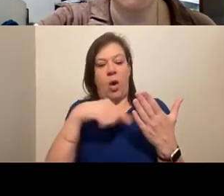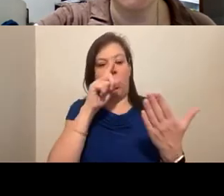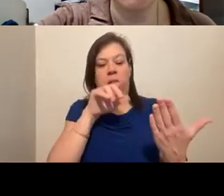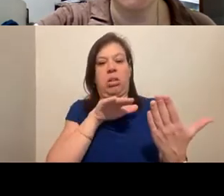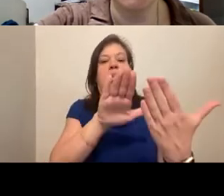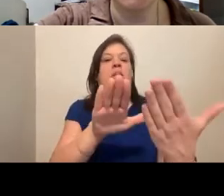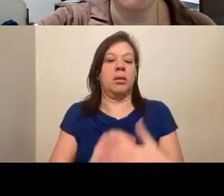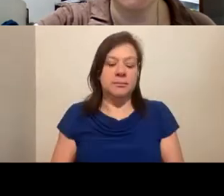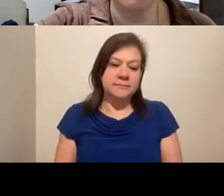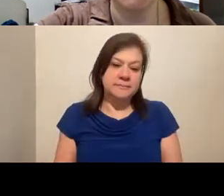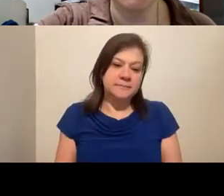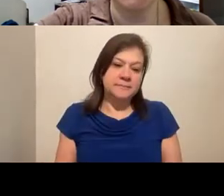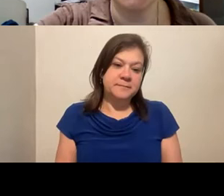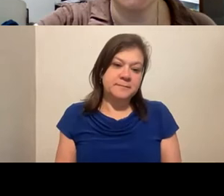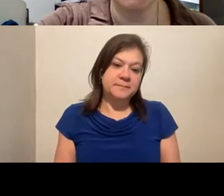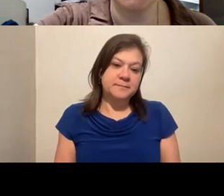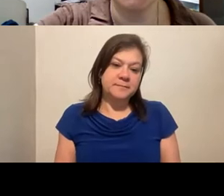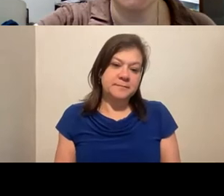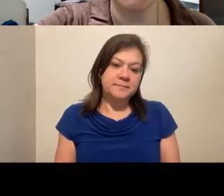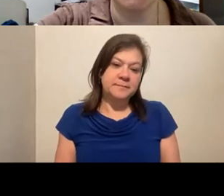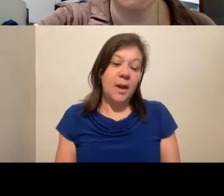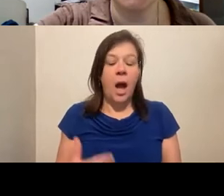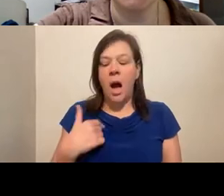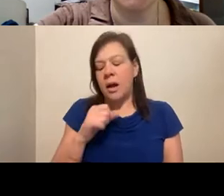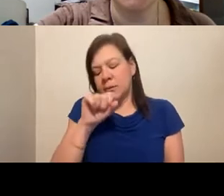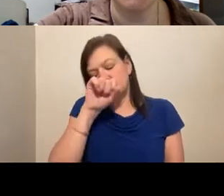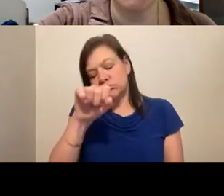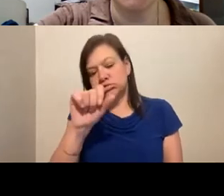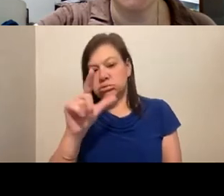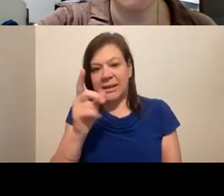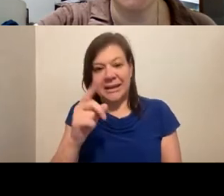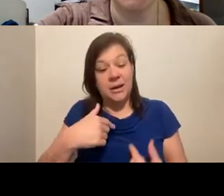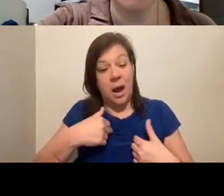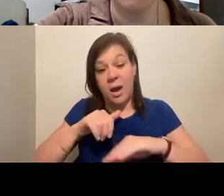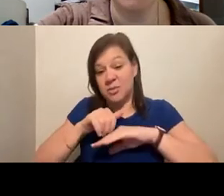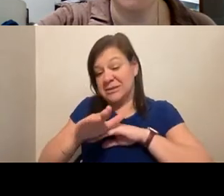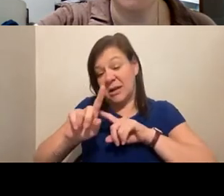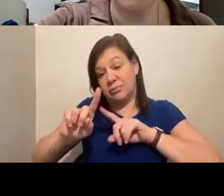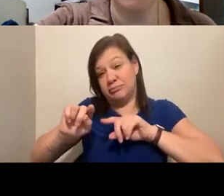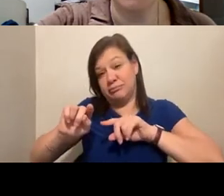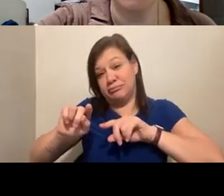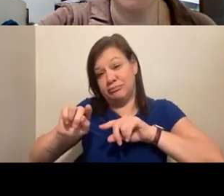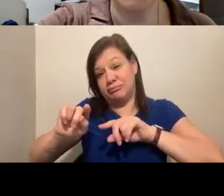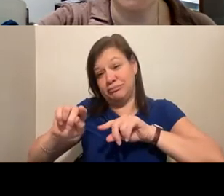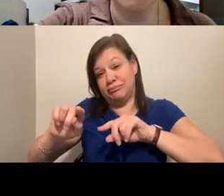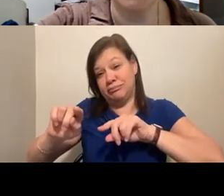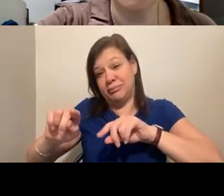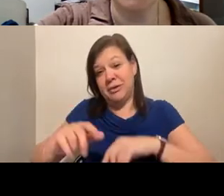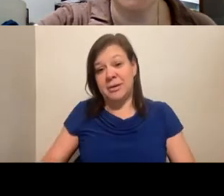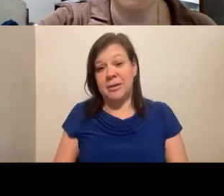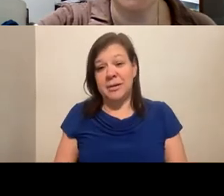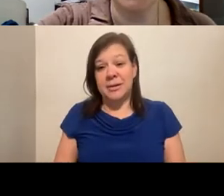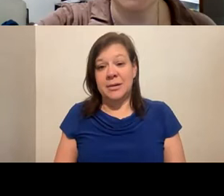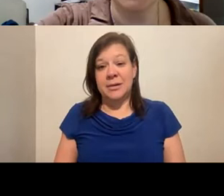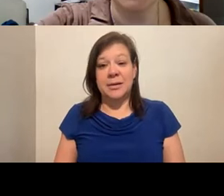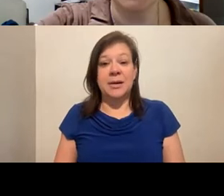I have, I'm a huge fan of LEED, I was sent early on, it felt like a puzzle piece fell into place,